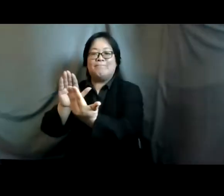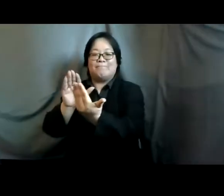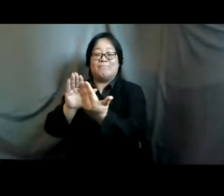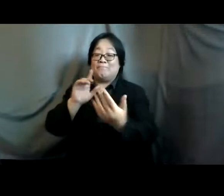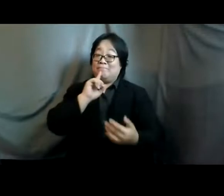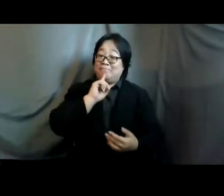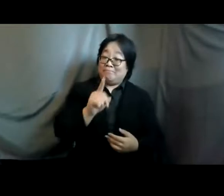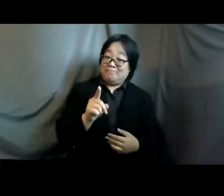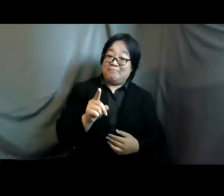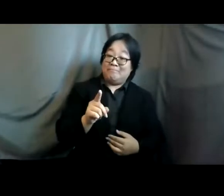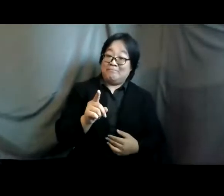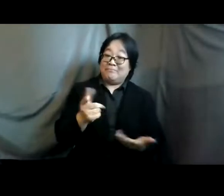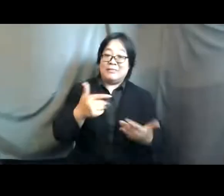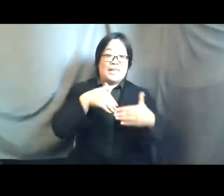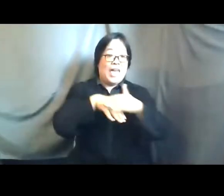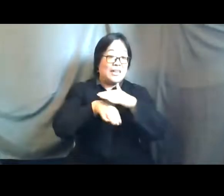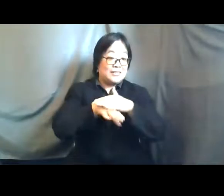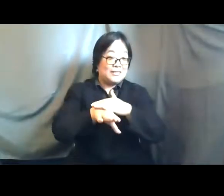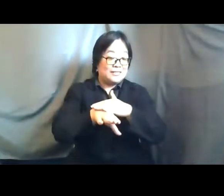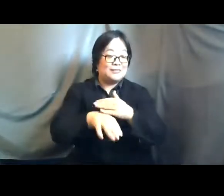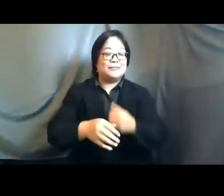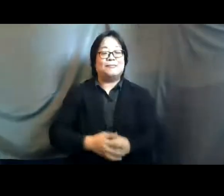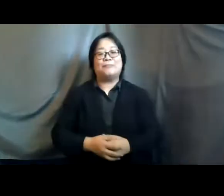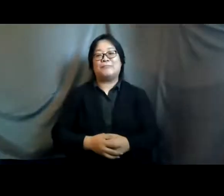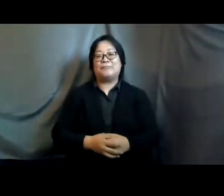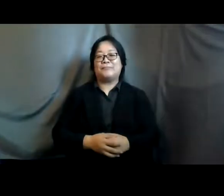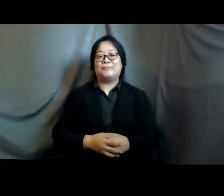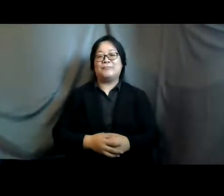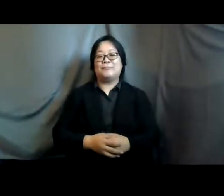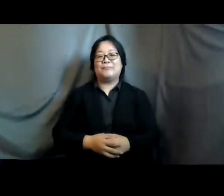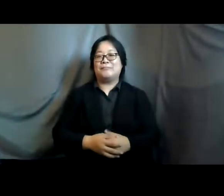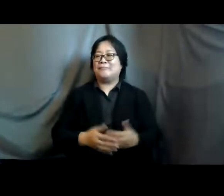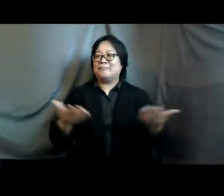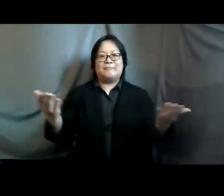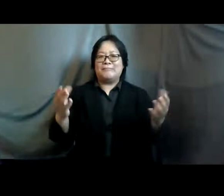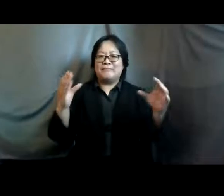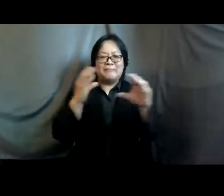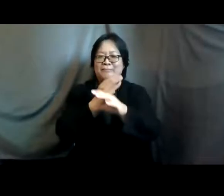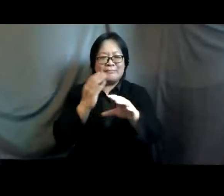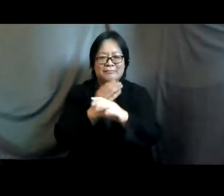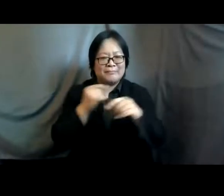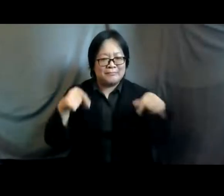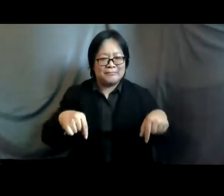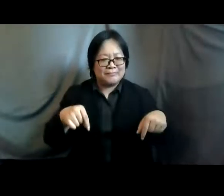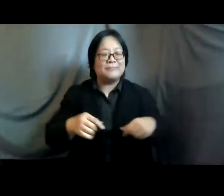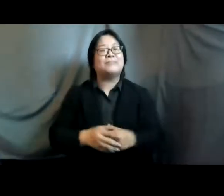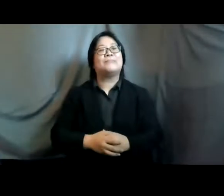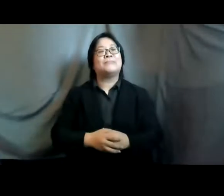access to contraception so what are the challenges that we face um